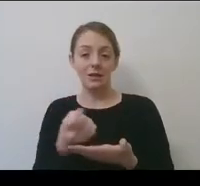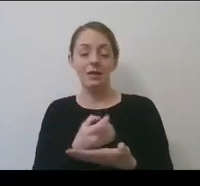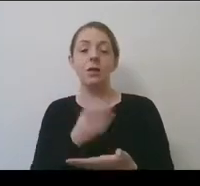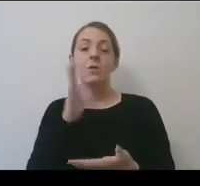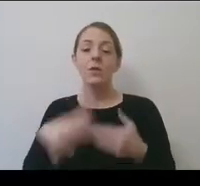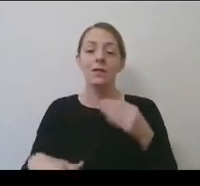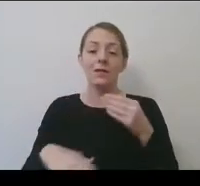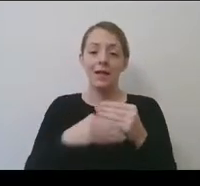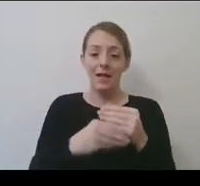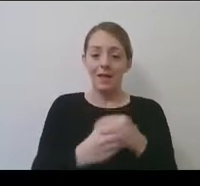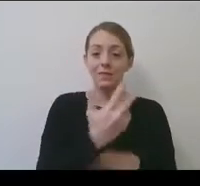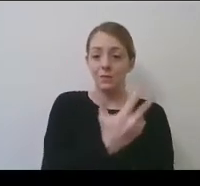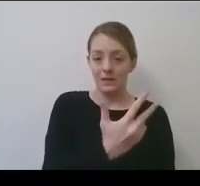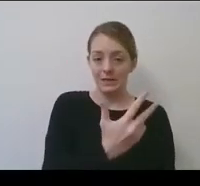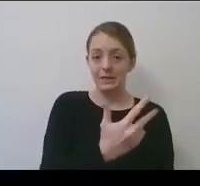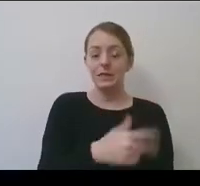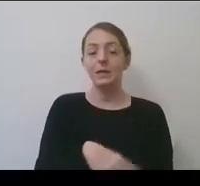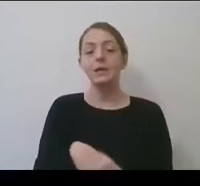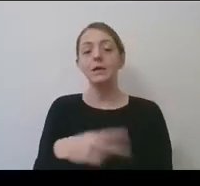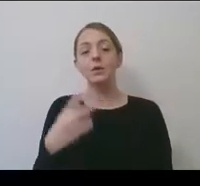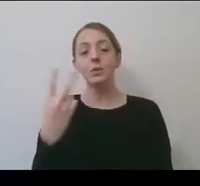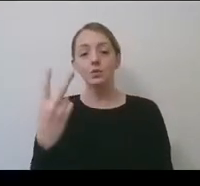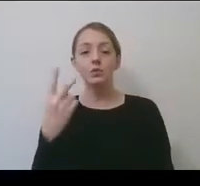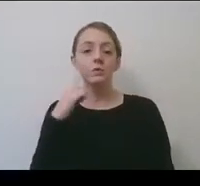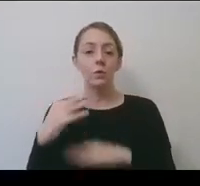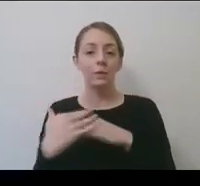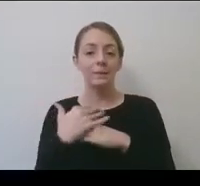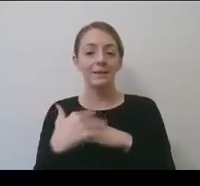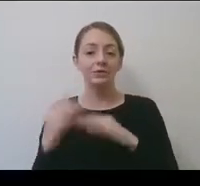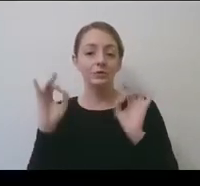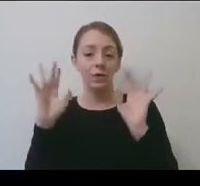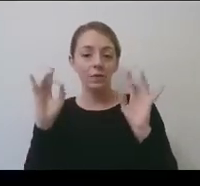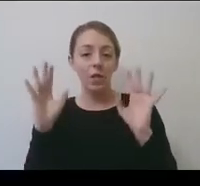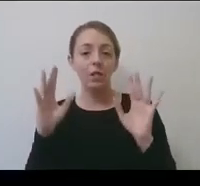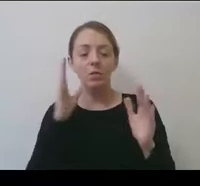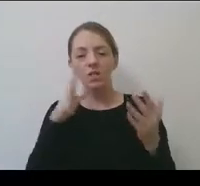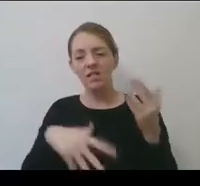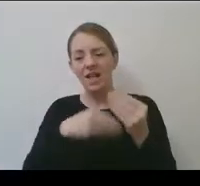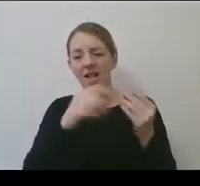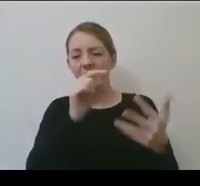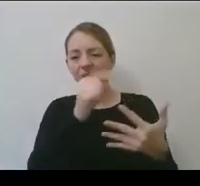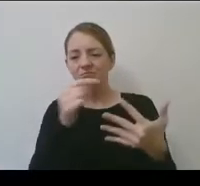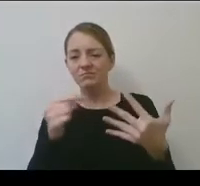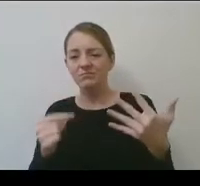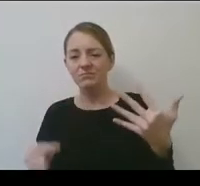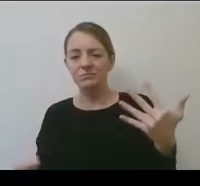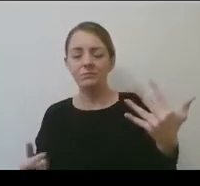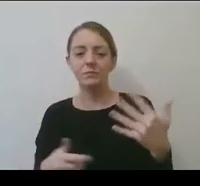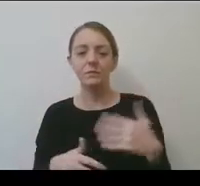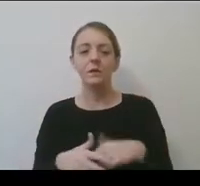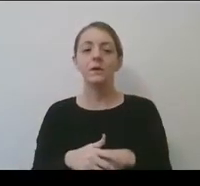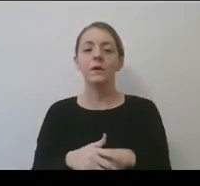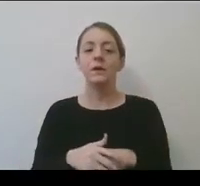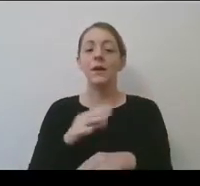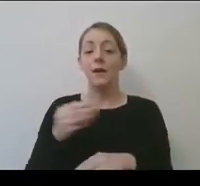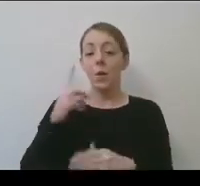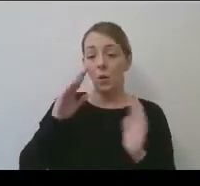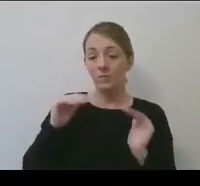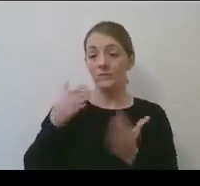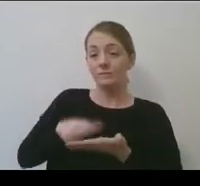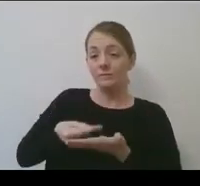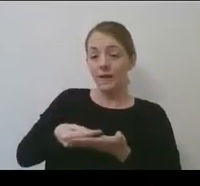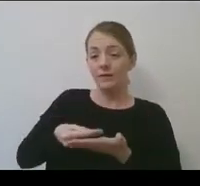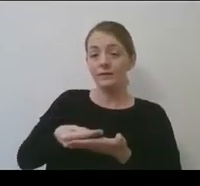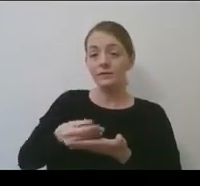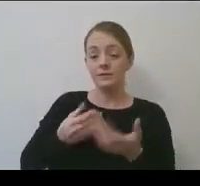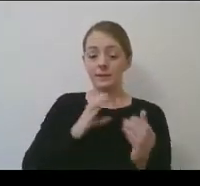one in volleyball, and two in beach volleyball. So, um, hopefully in, in, uh, the finance committee will be able to meet and act on